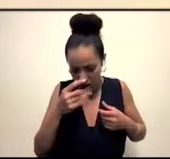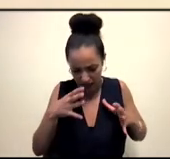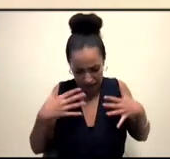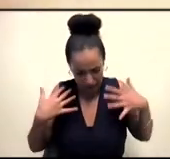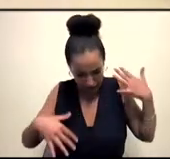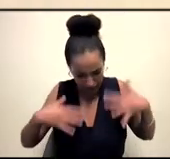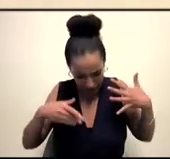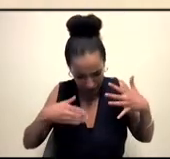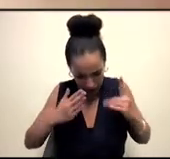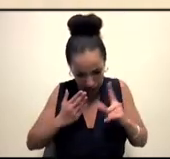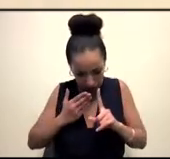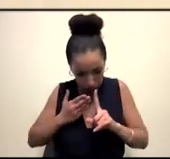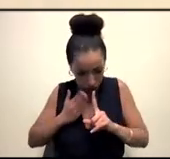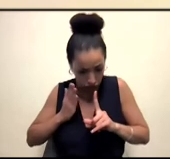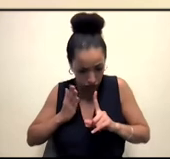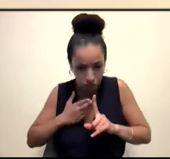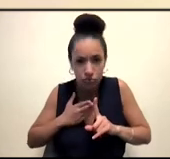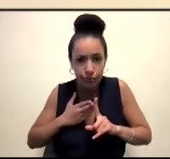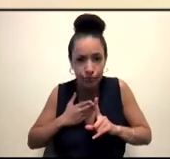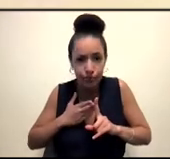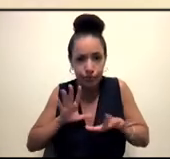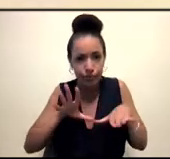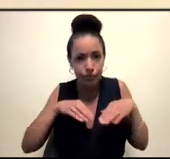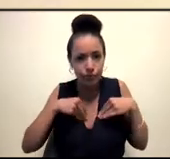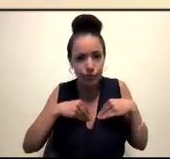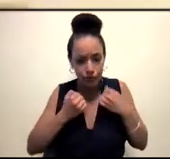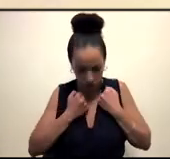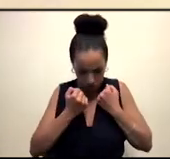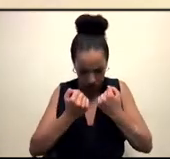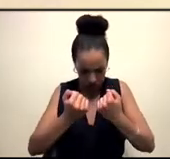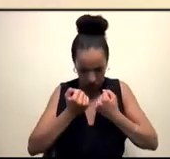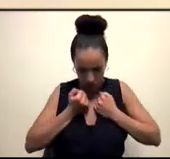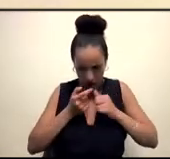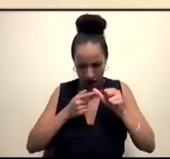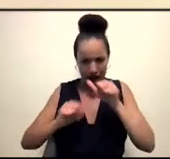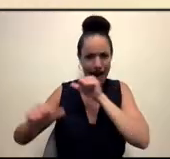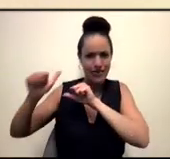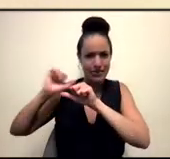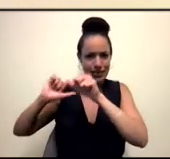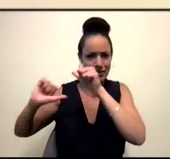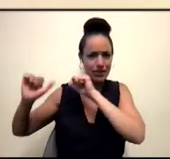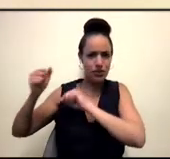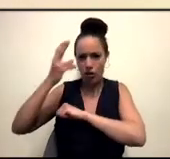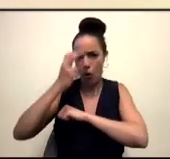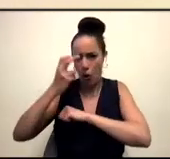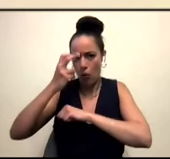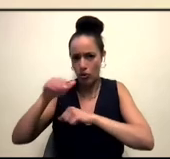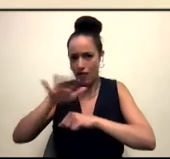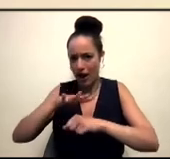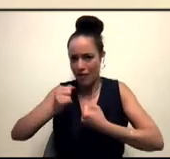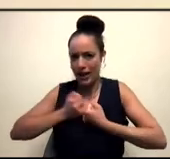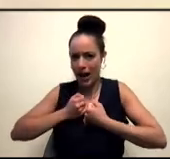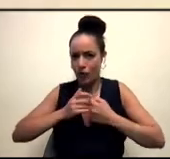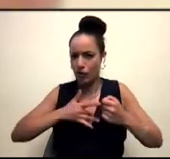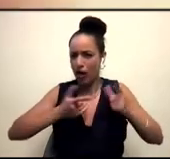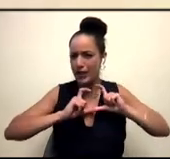on all the things that our ancestors and our elders survived for us to be here. And that it's important that we just engage with that, because